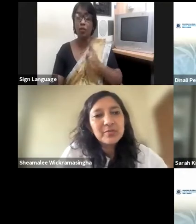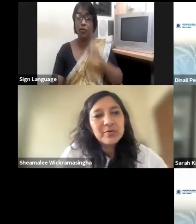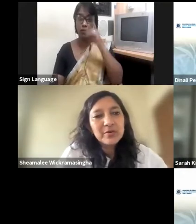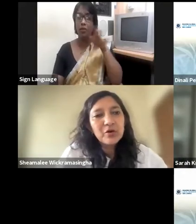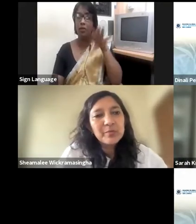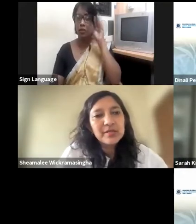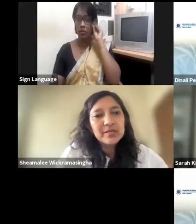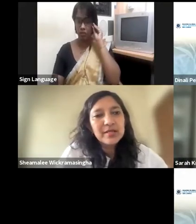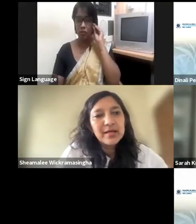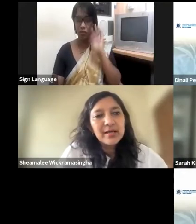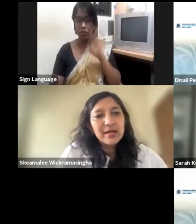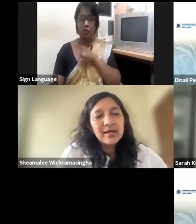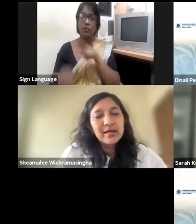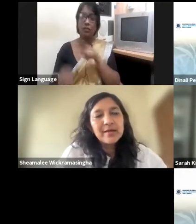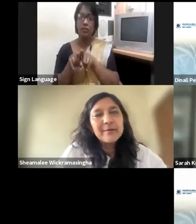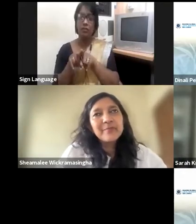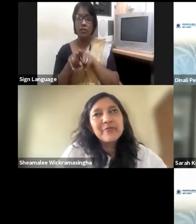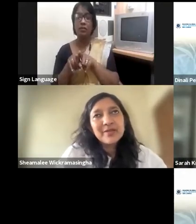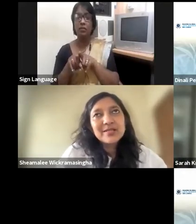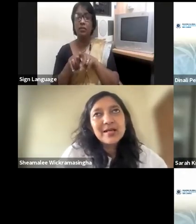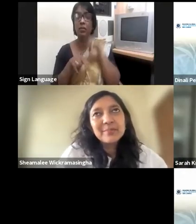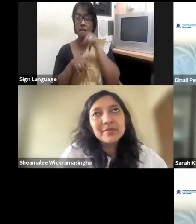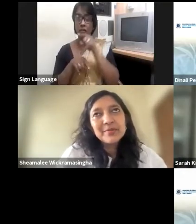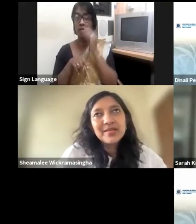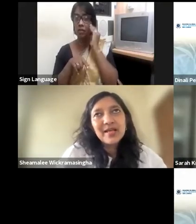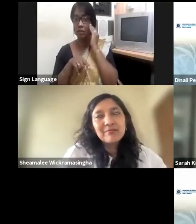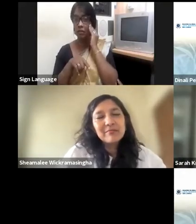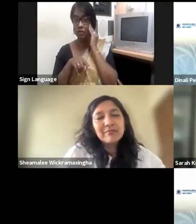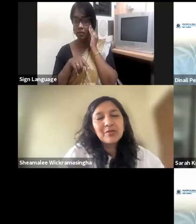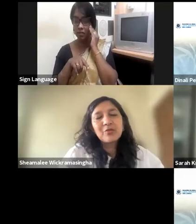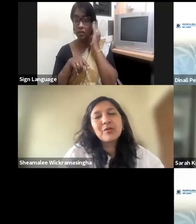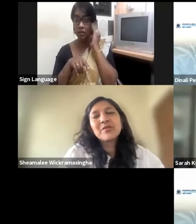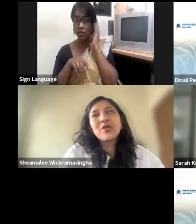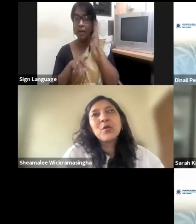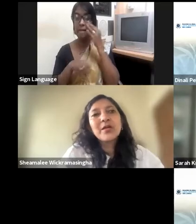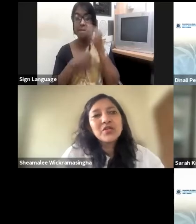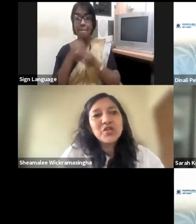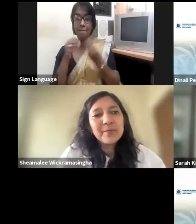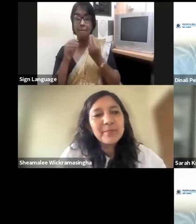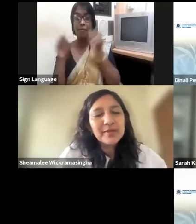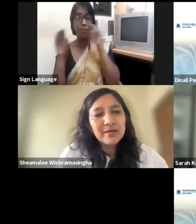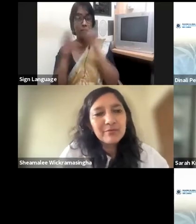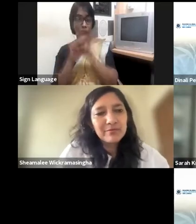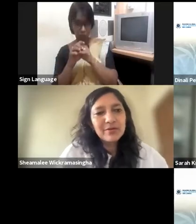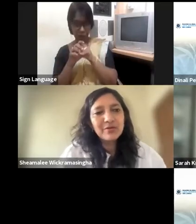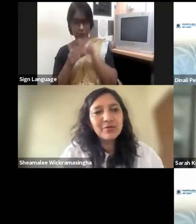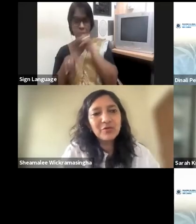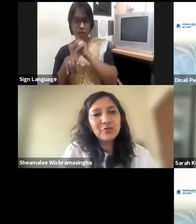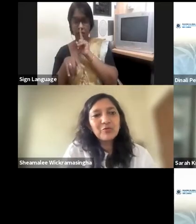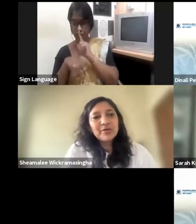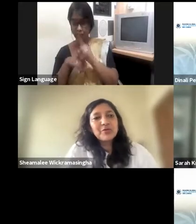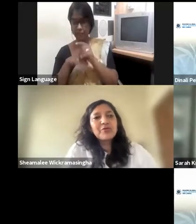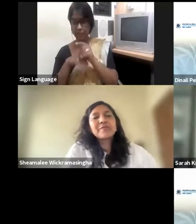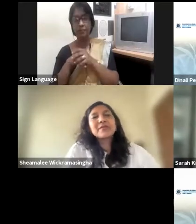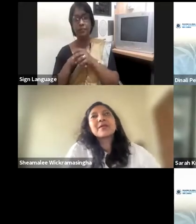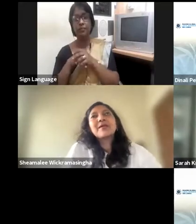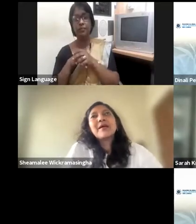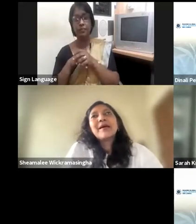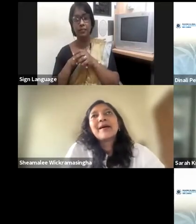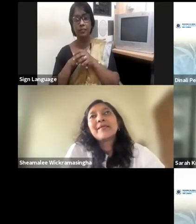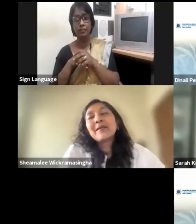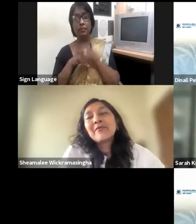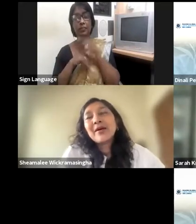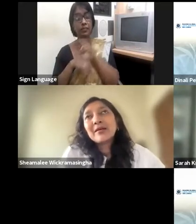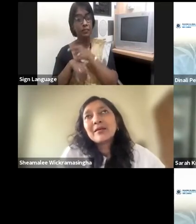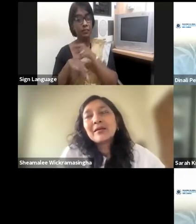the Women's Chamber of Commerce? For example, because that thought was the only chamber that a woman could represent